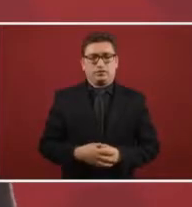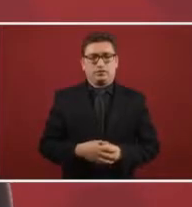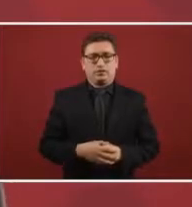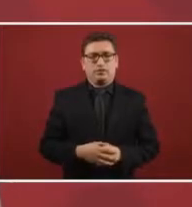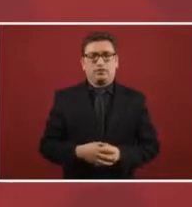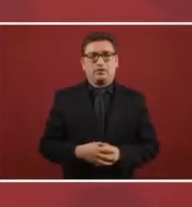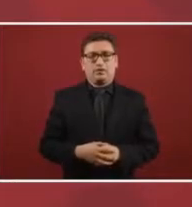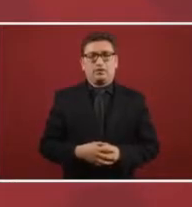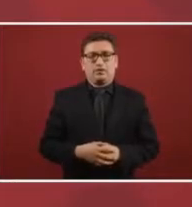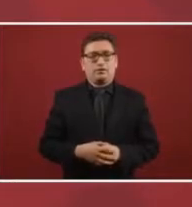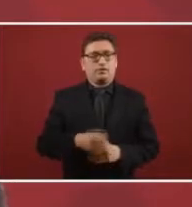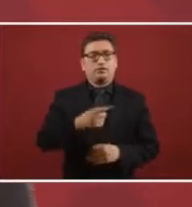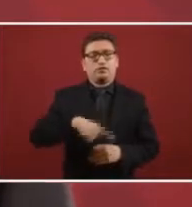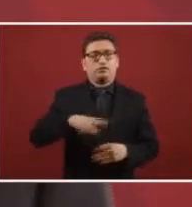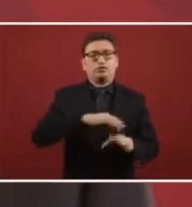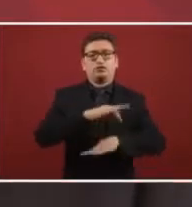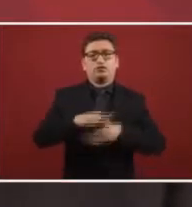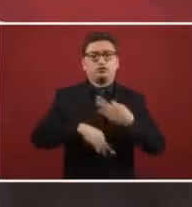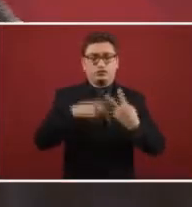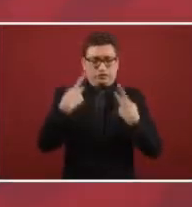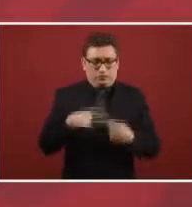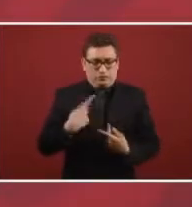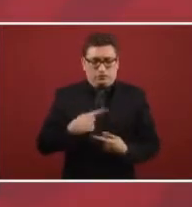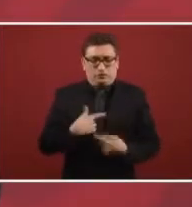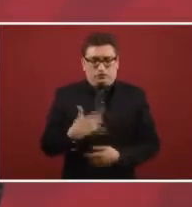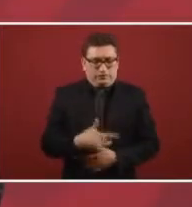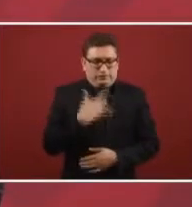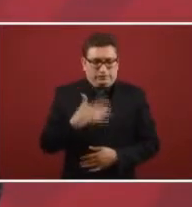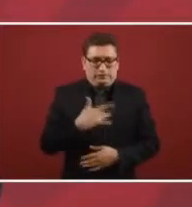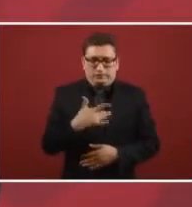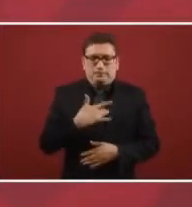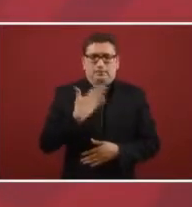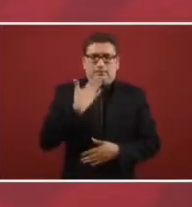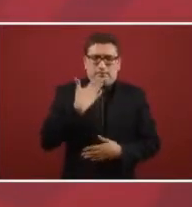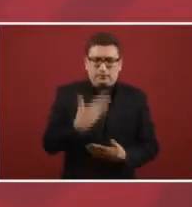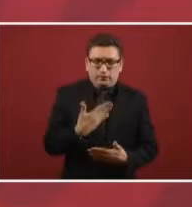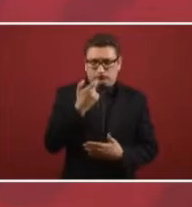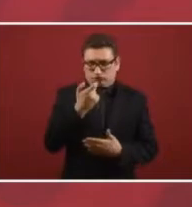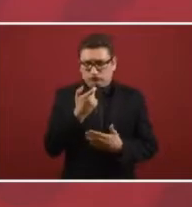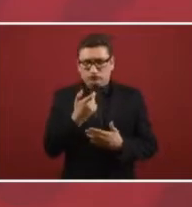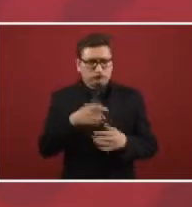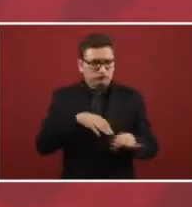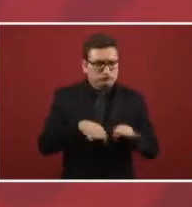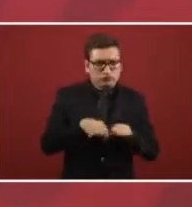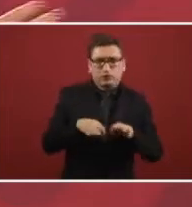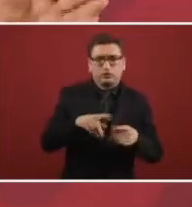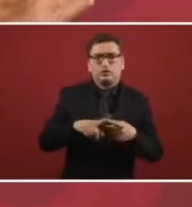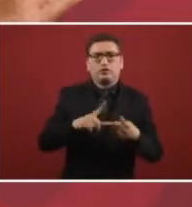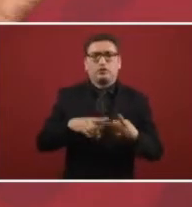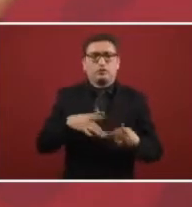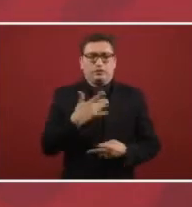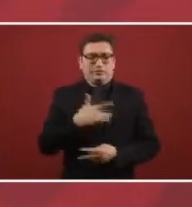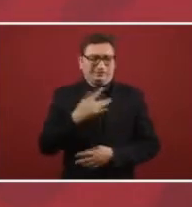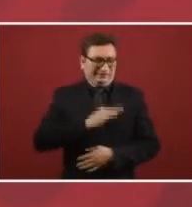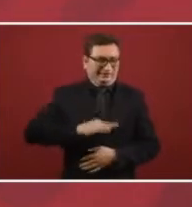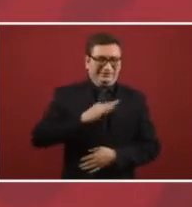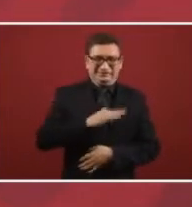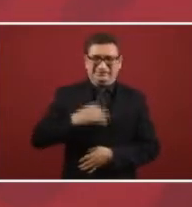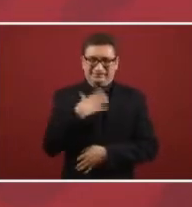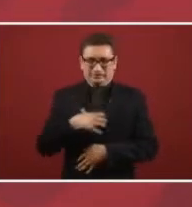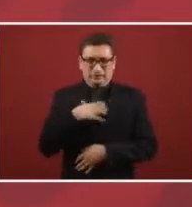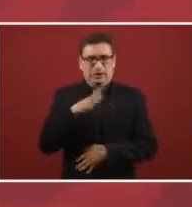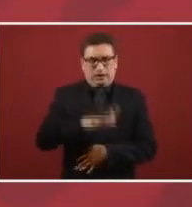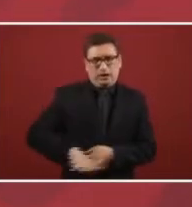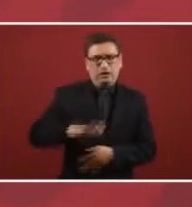and to gain to gain well-being of the body